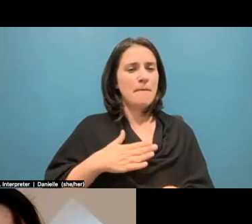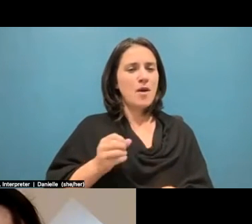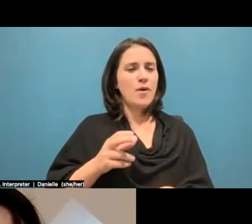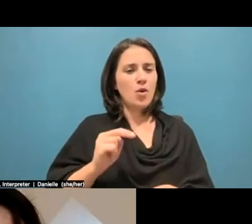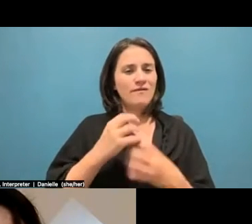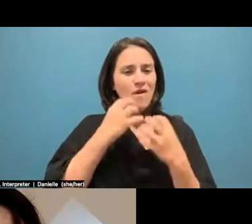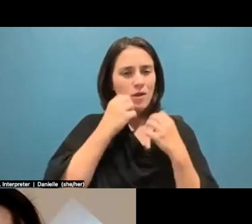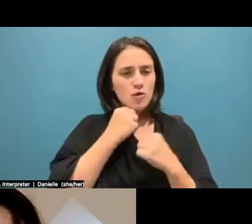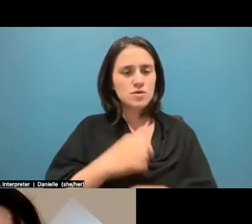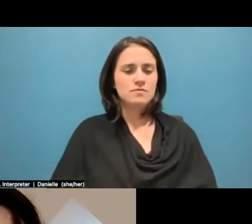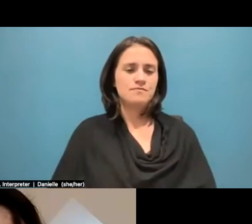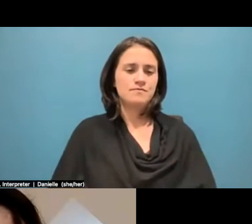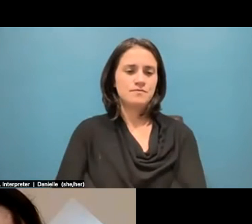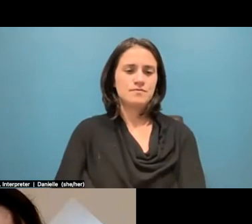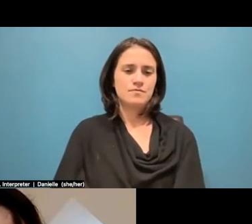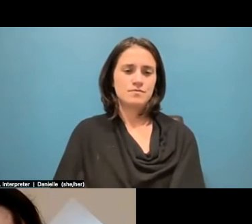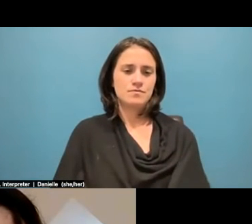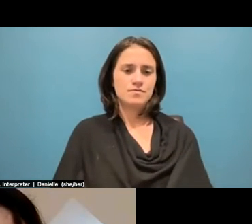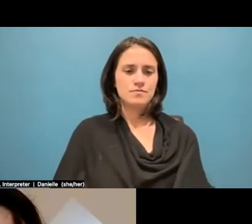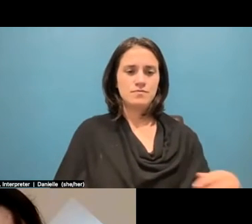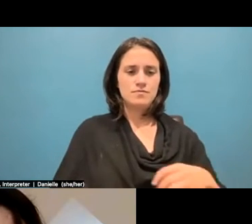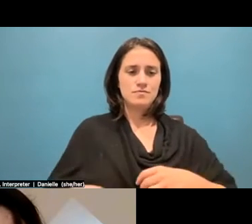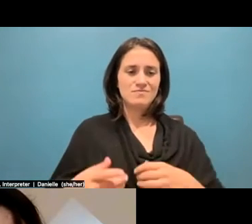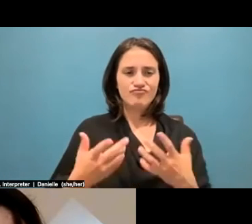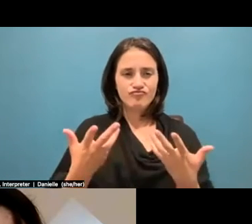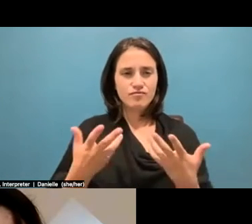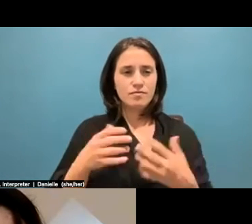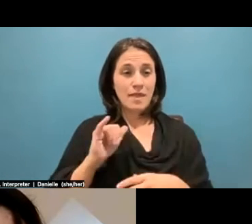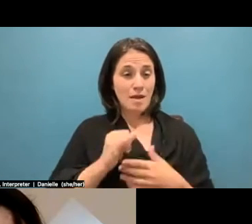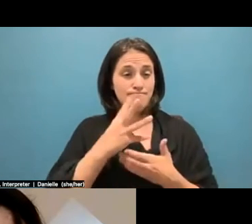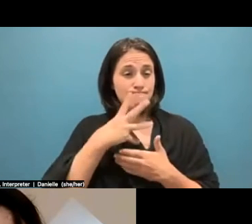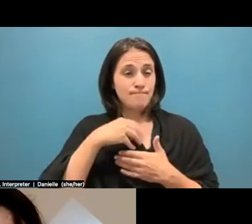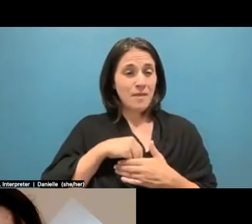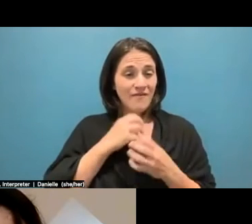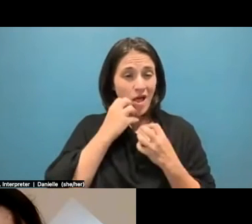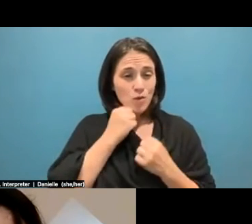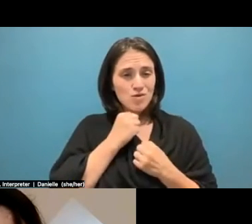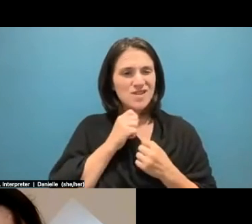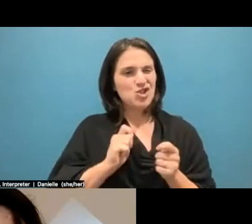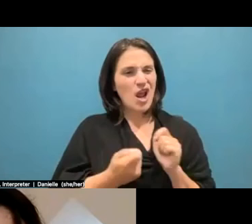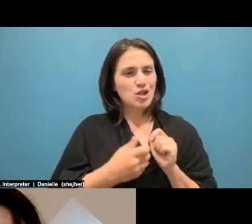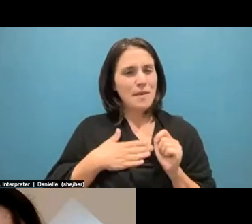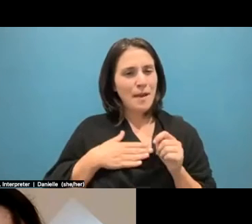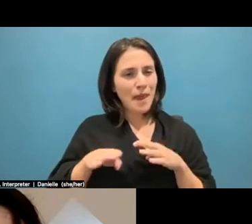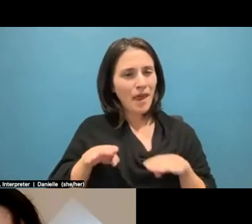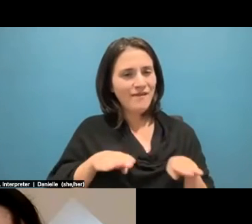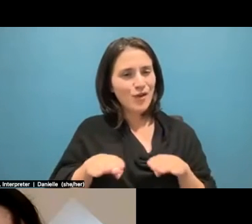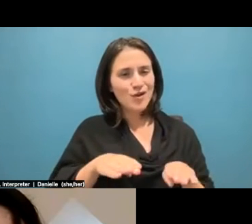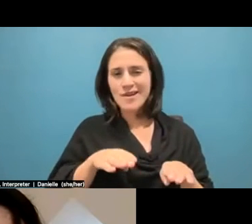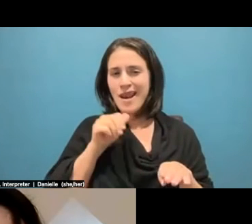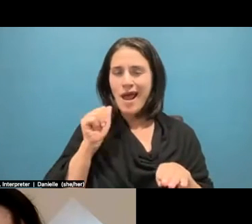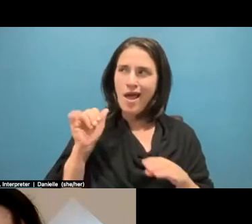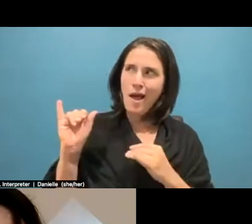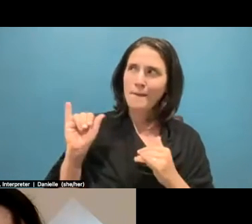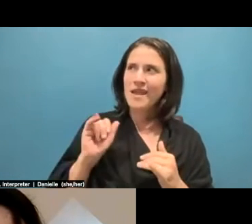sort of the way we need to change our behavior in order to like live differently than the way we've been living in ways that have caused this crisis to